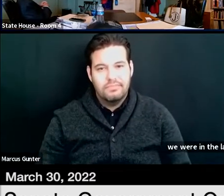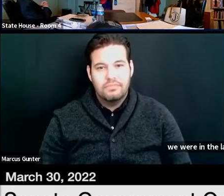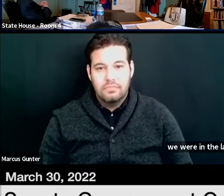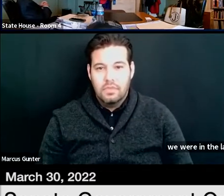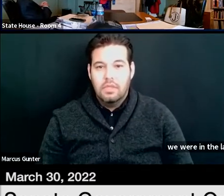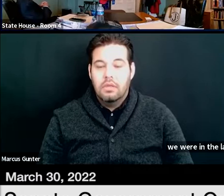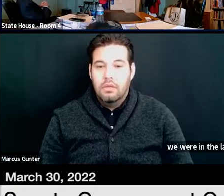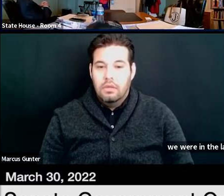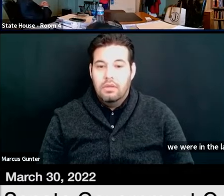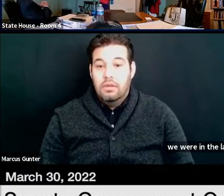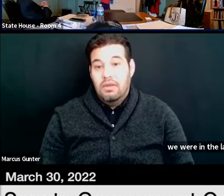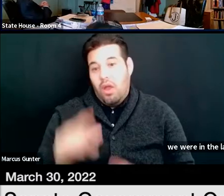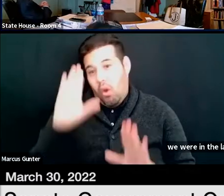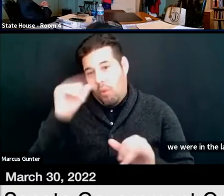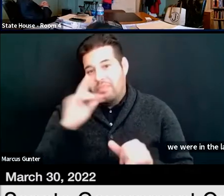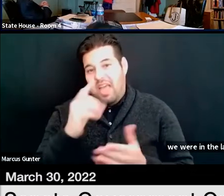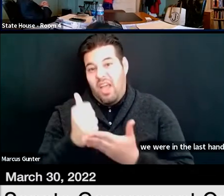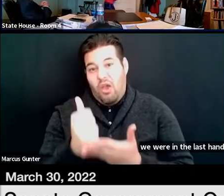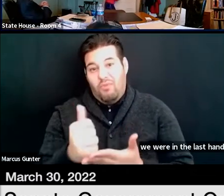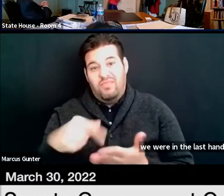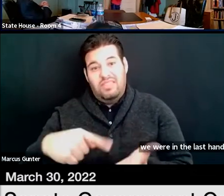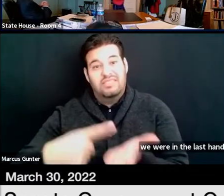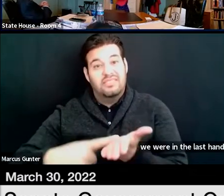Hopefully, that's helpful to the discussion.